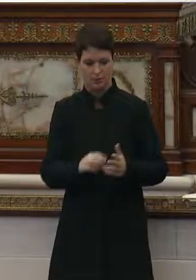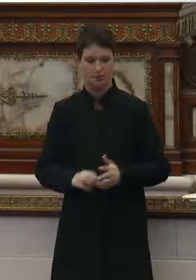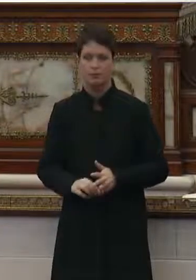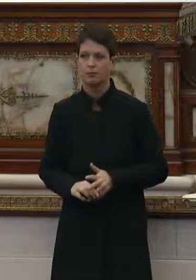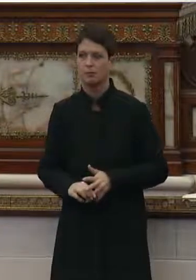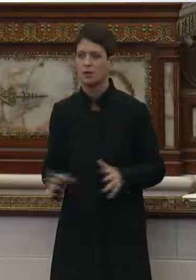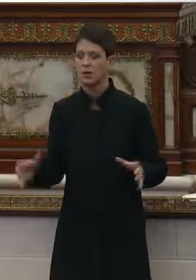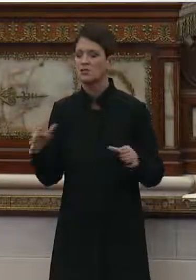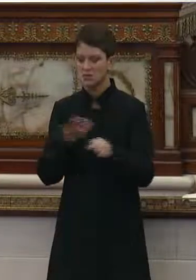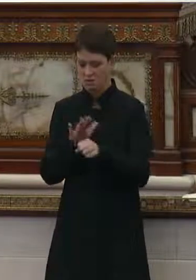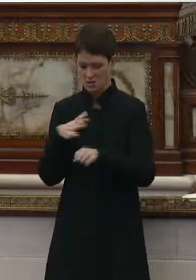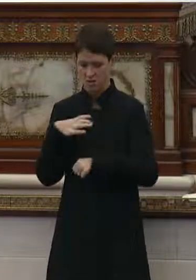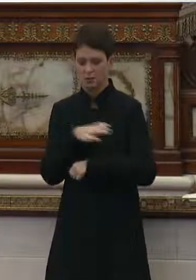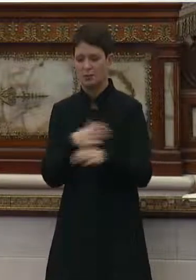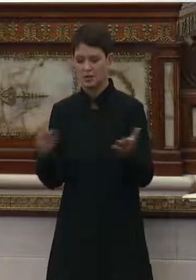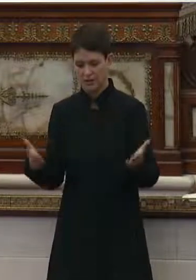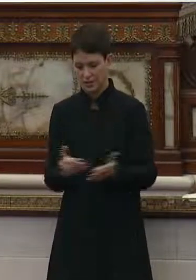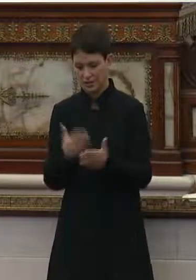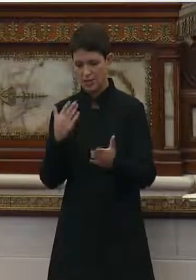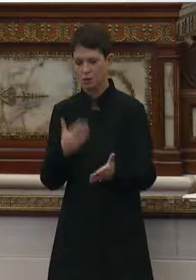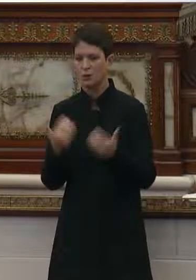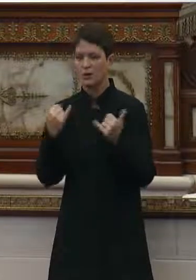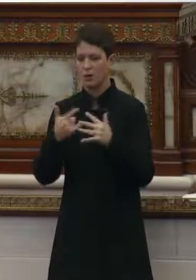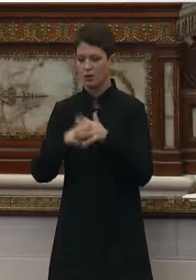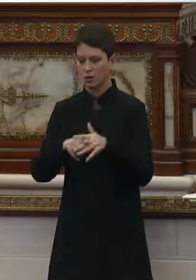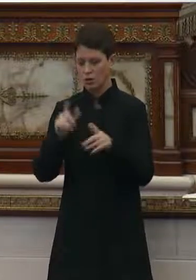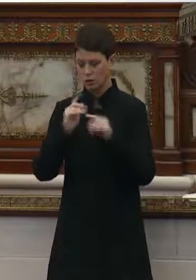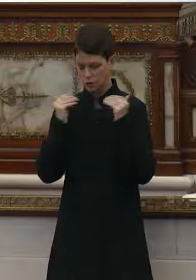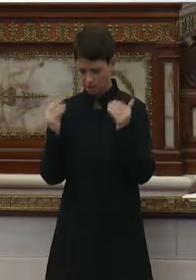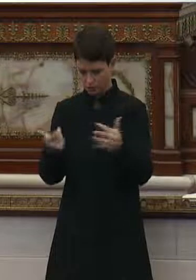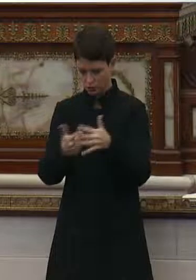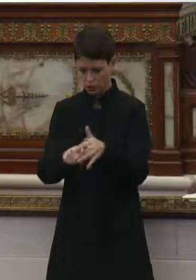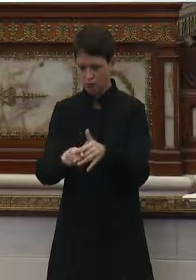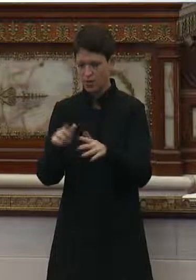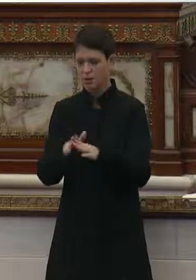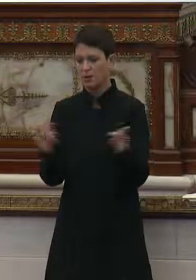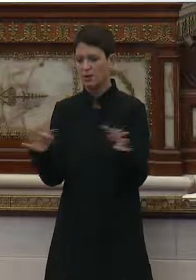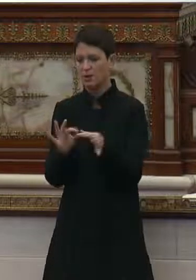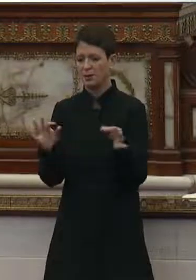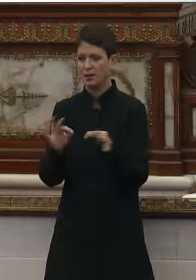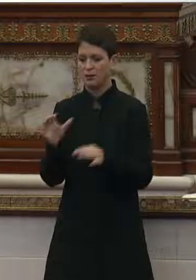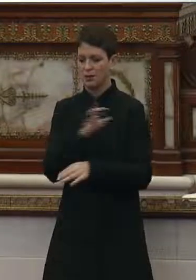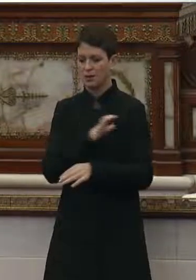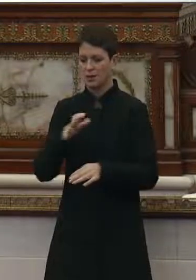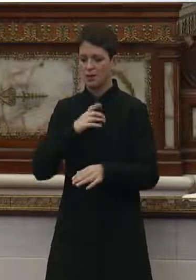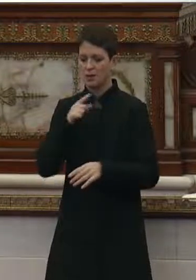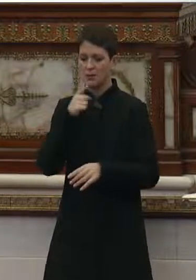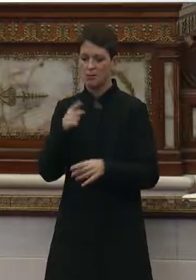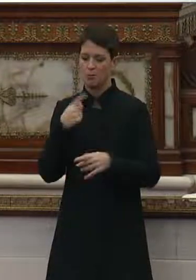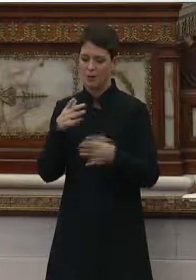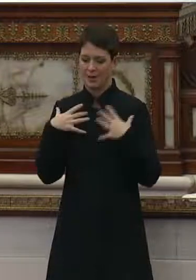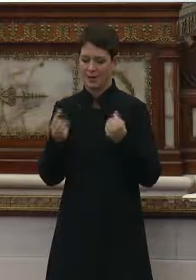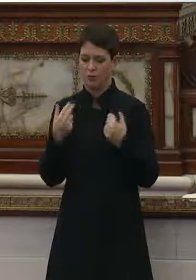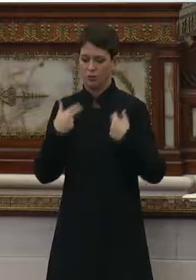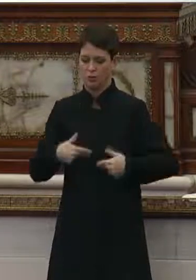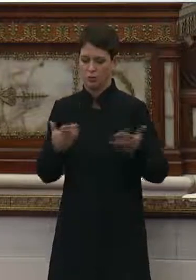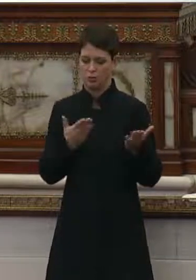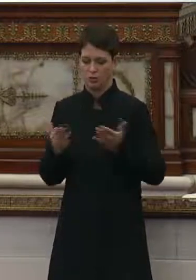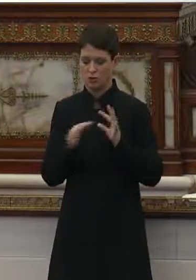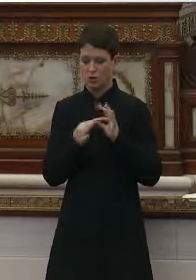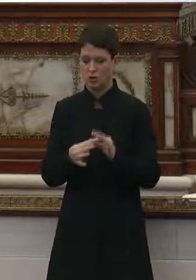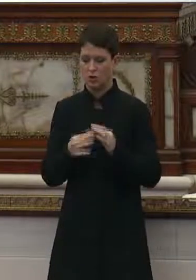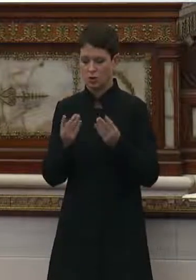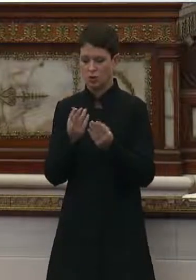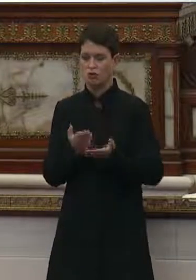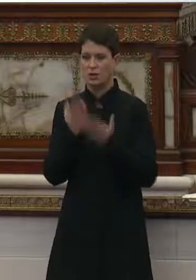A quorum of the committee is present, and the hearing is now called to order. This is the public hearing of the Committee on Public Health and Human Services regarding